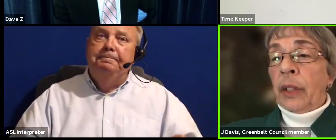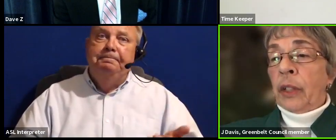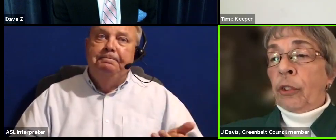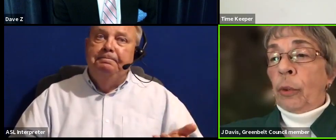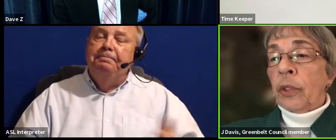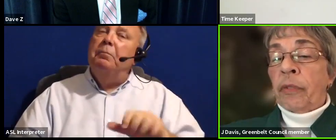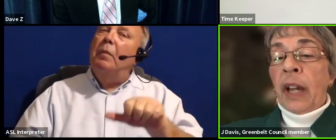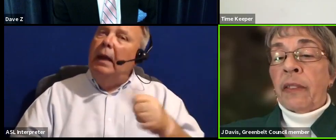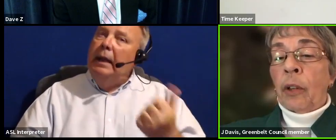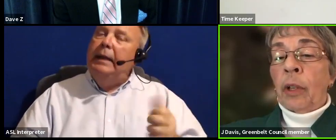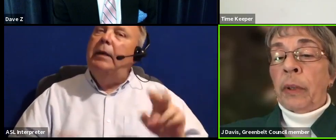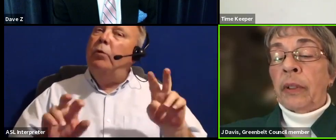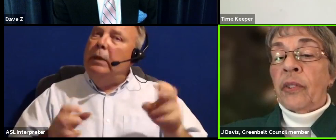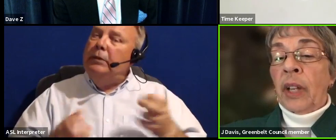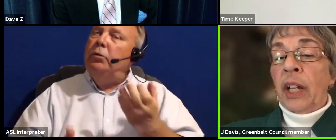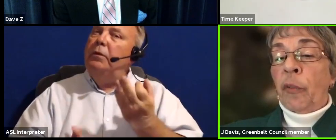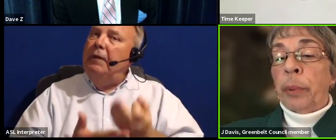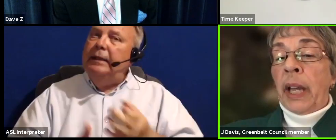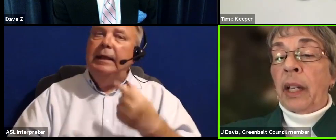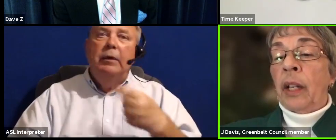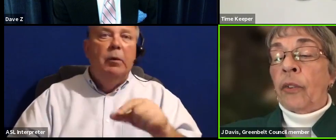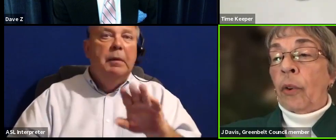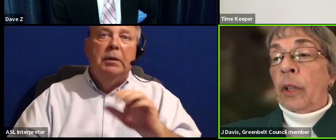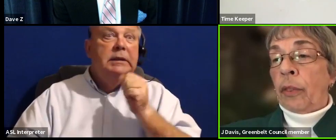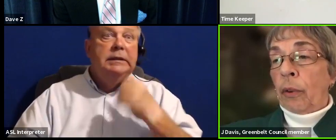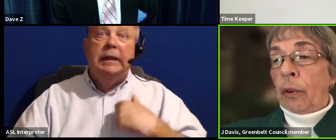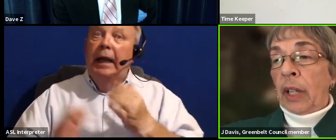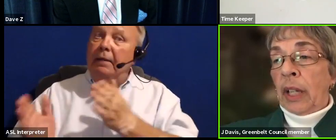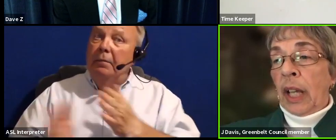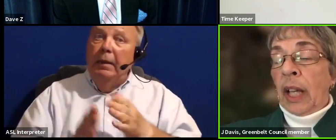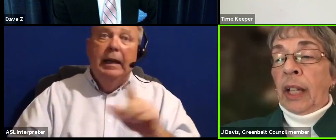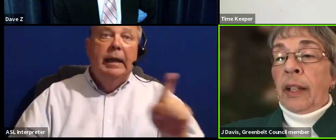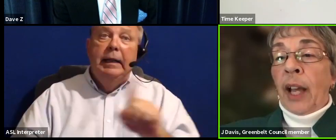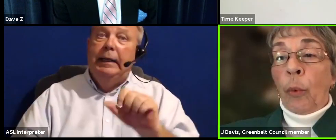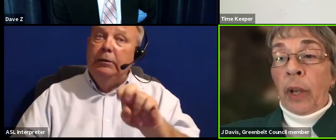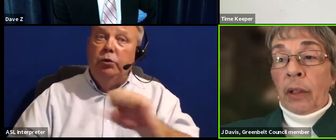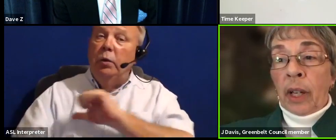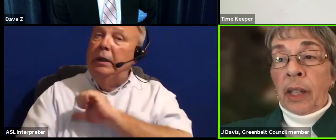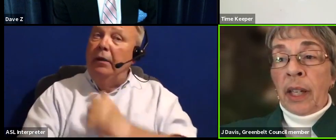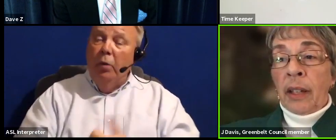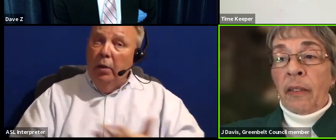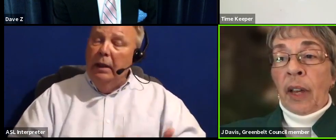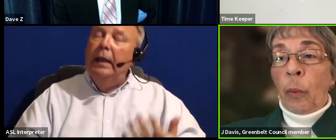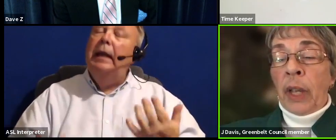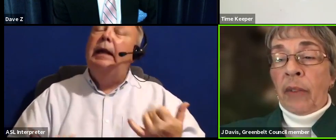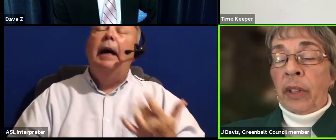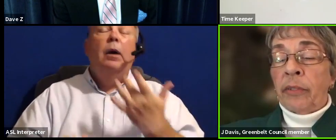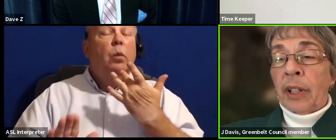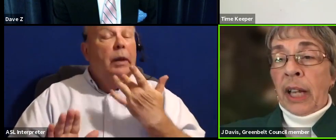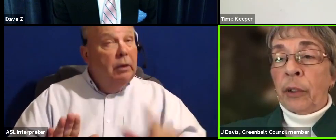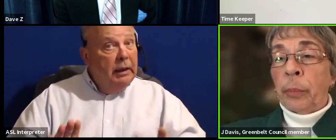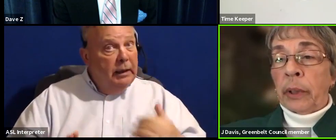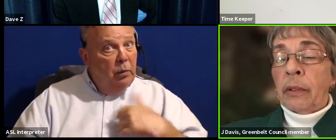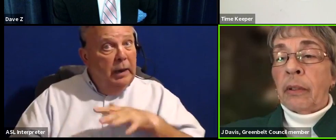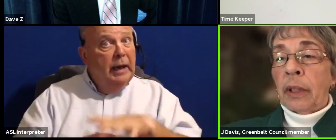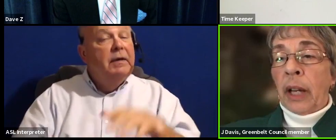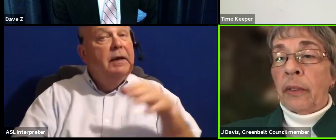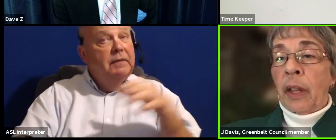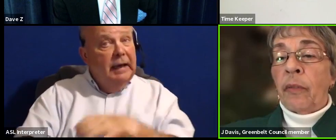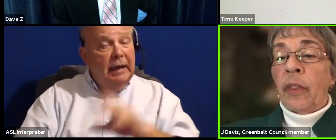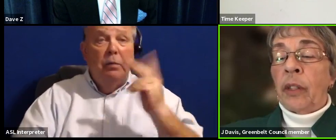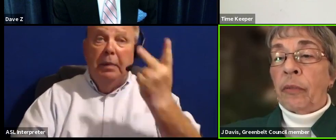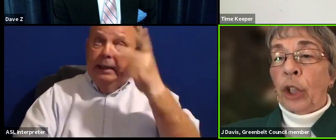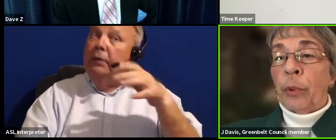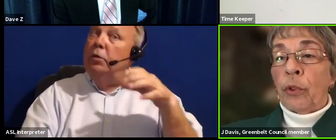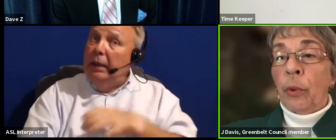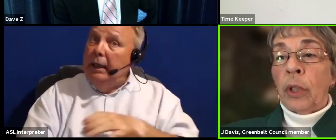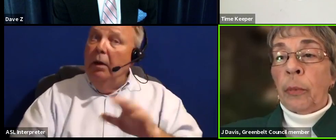Another issue is the fact that Greenbelt does not have planning and zoning authority. Now we are lucky that we have enough clout, political clout,